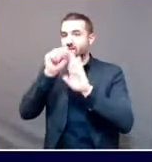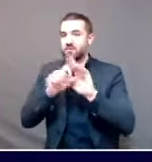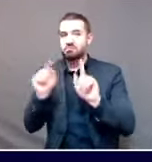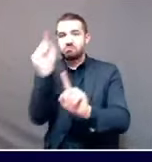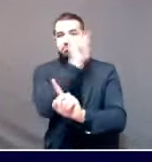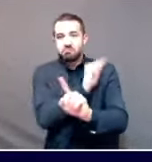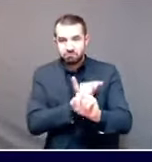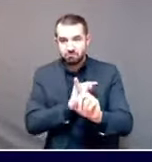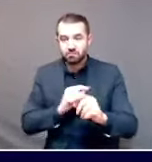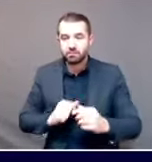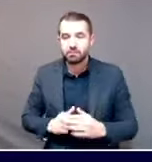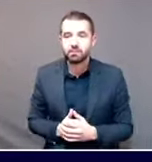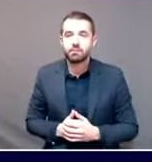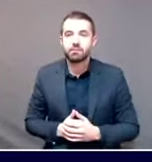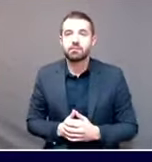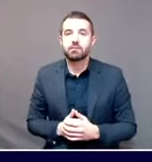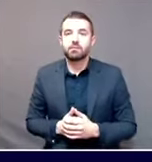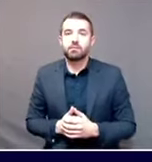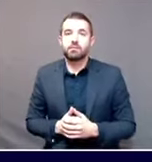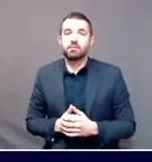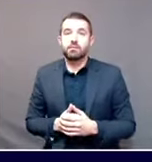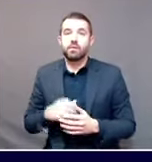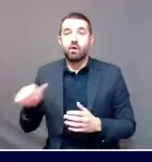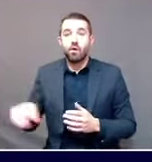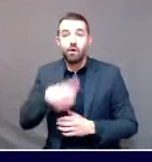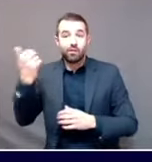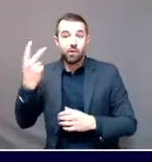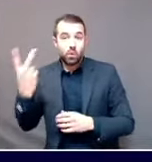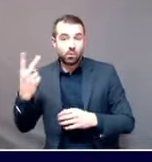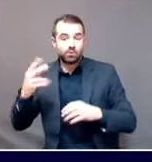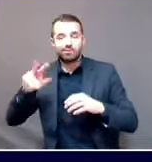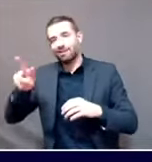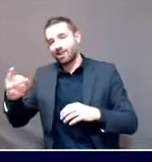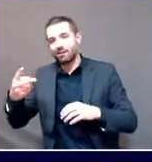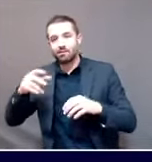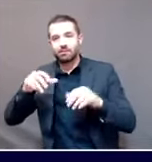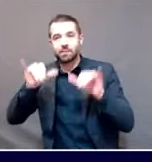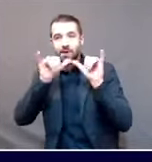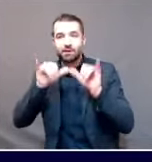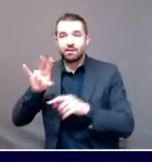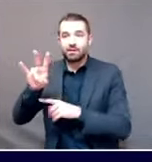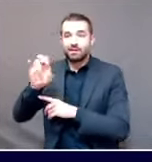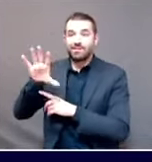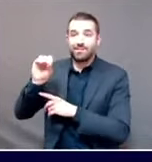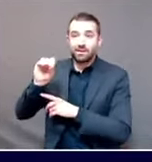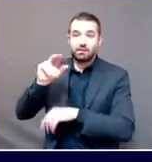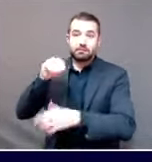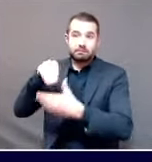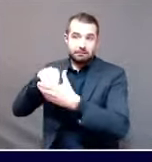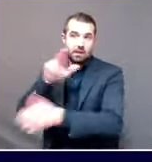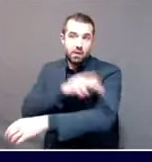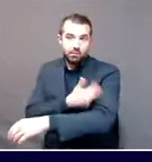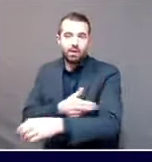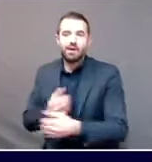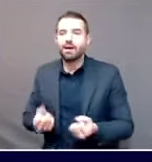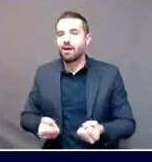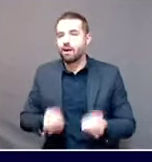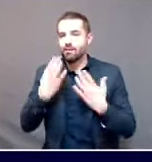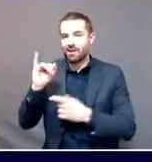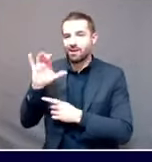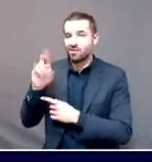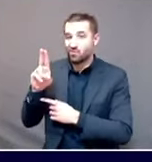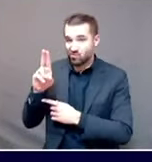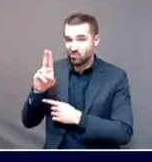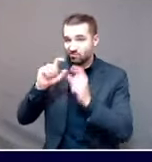care unit bed as a fraction of all of those who are hospitalized. And we actually dug into that number a little bit earlier